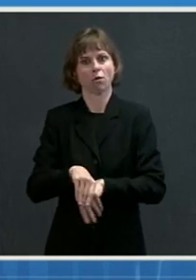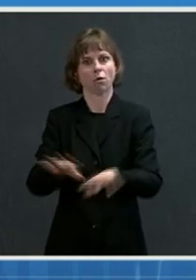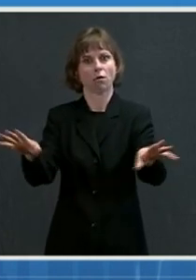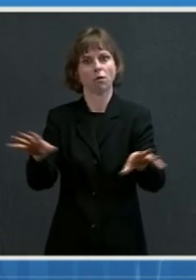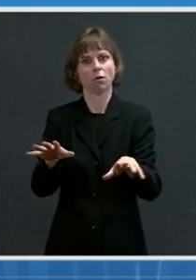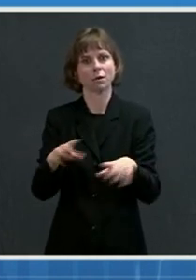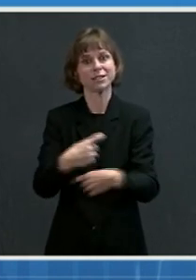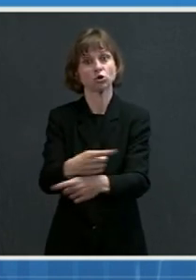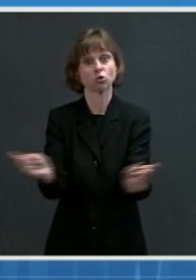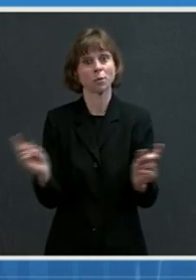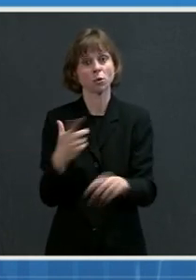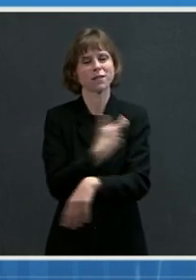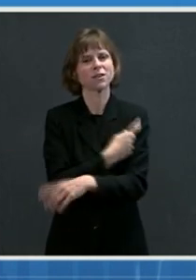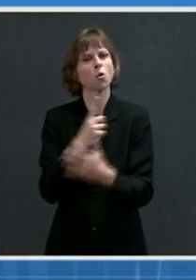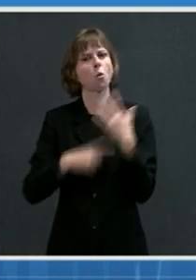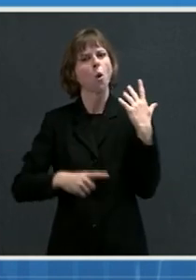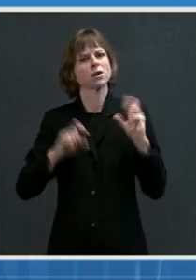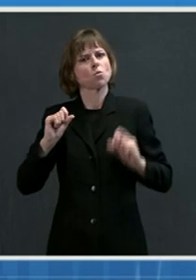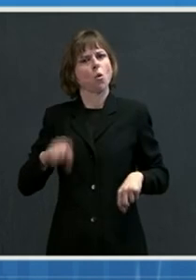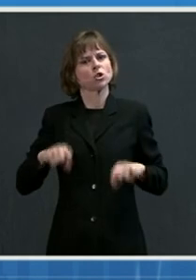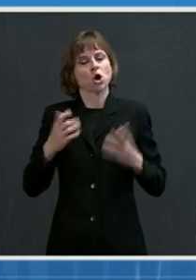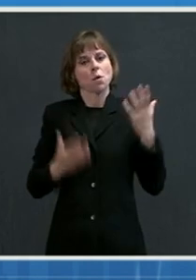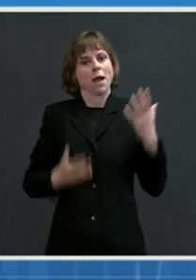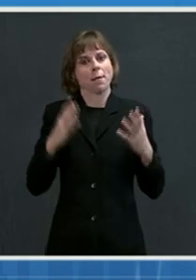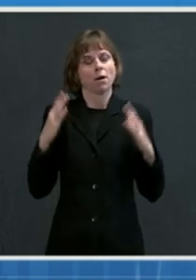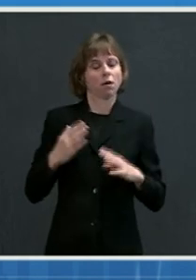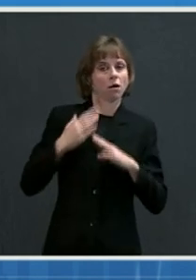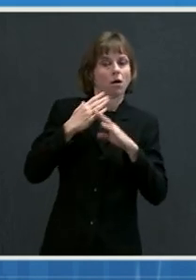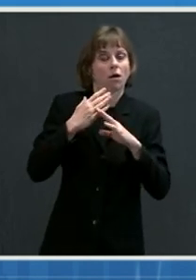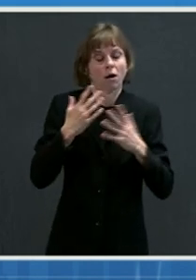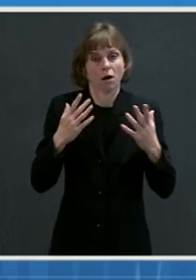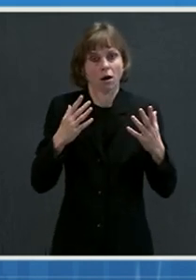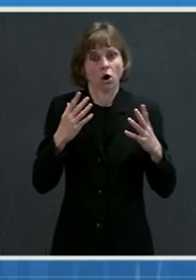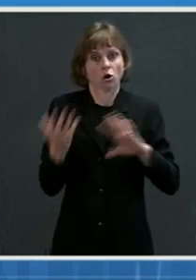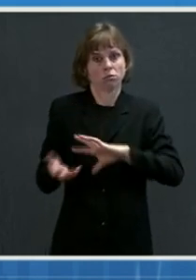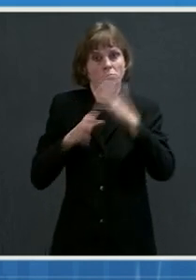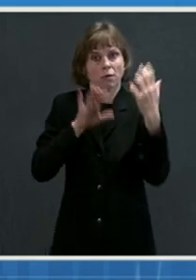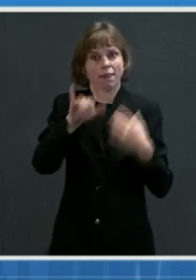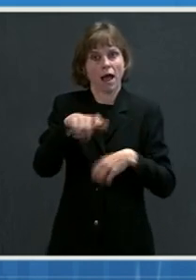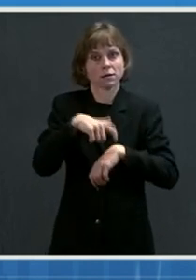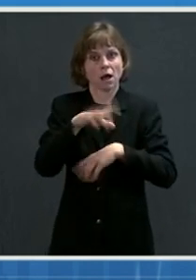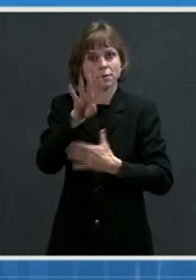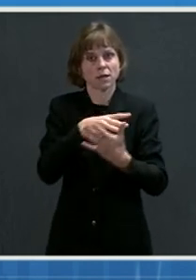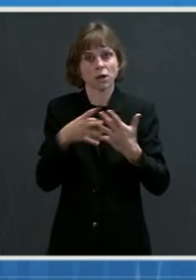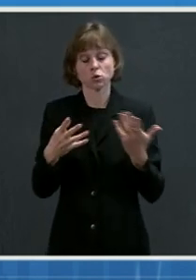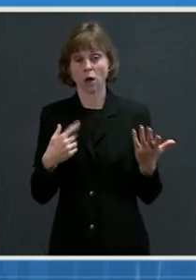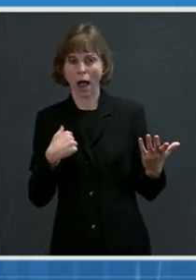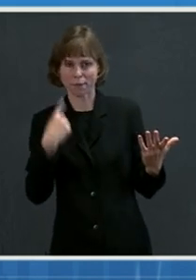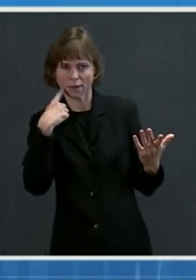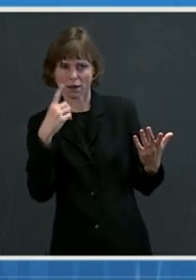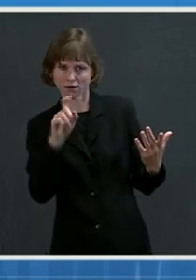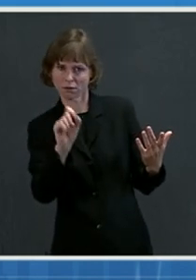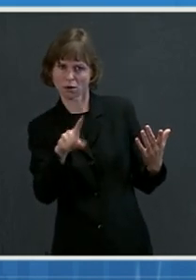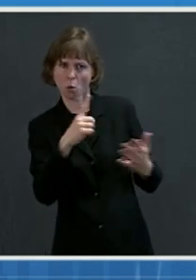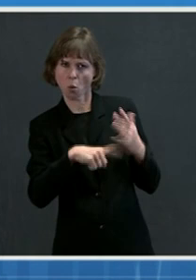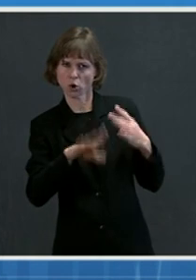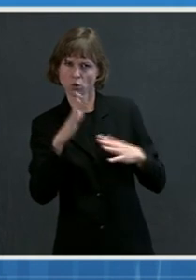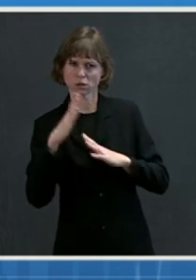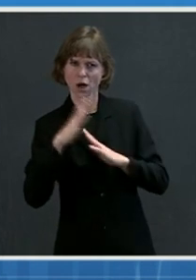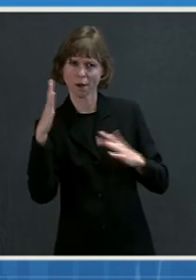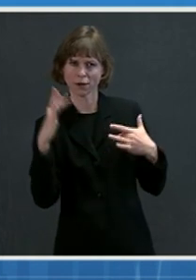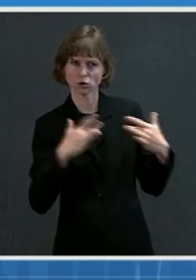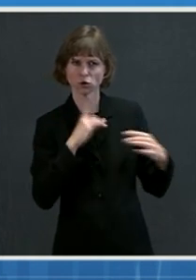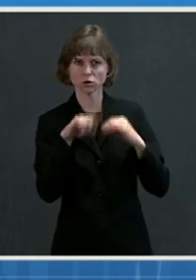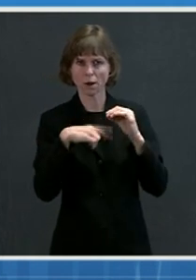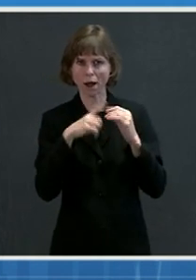headwinds that could derail that timeline? In other words, what are you concerned about most when